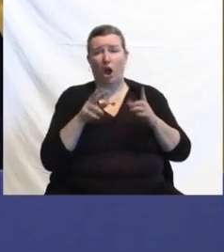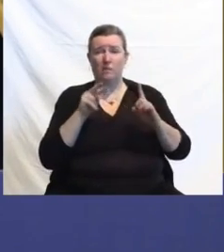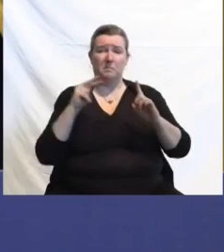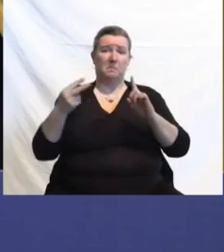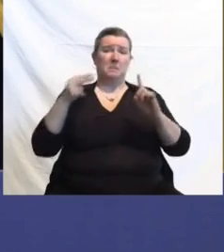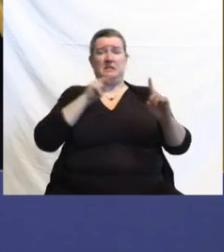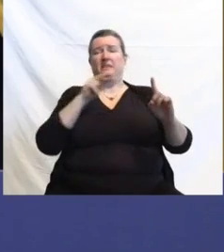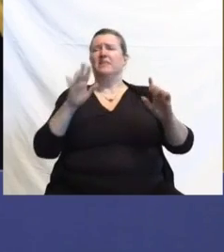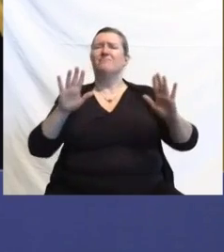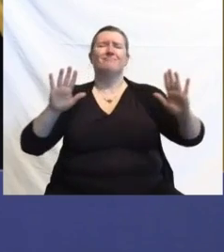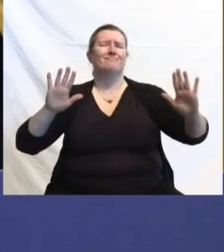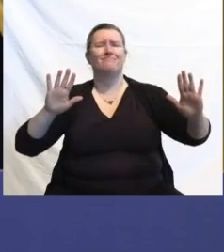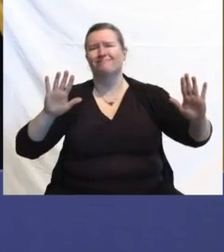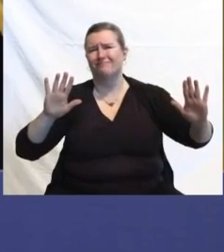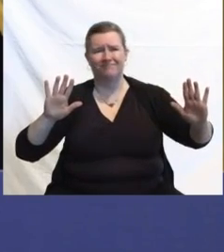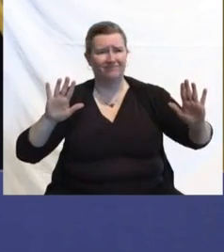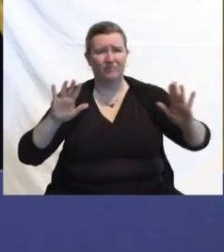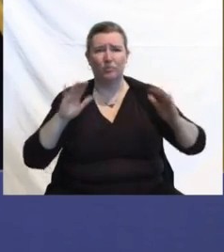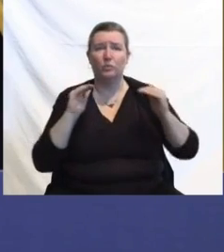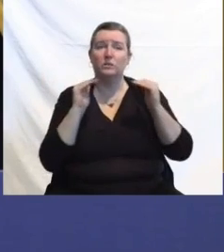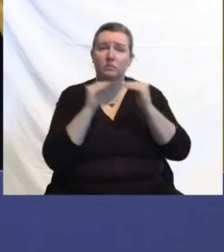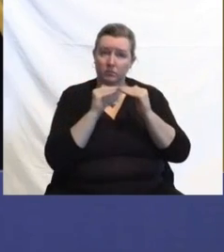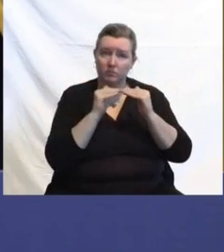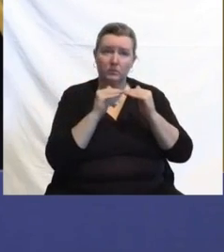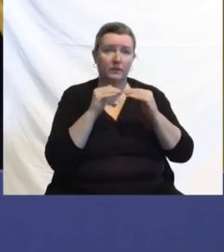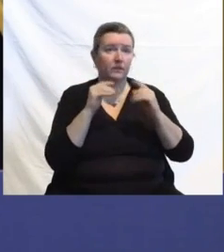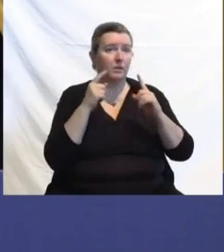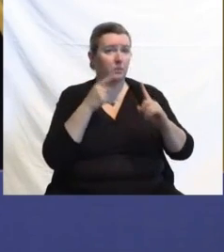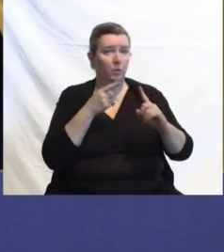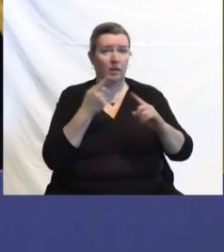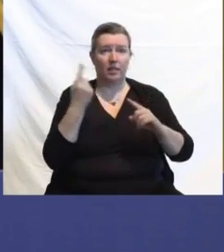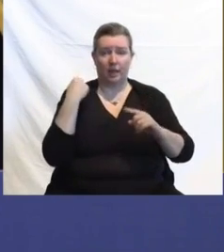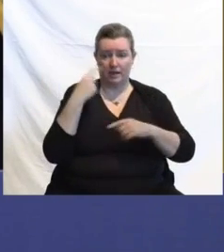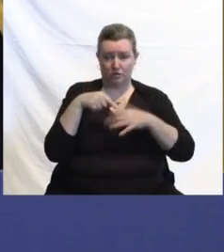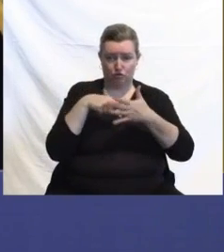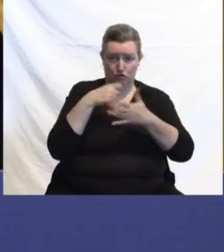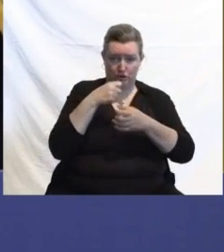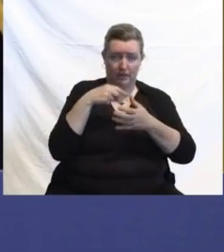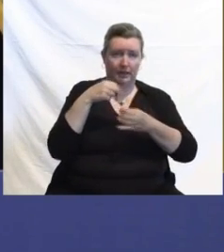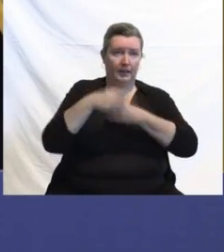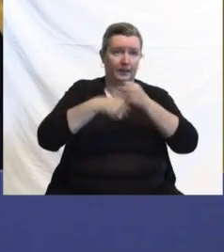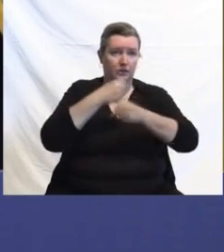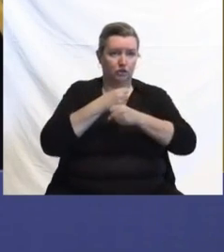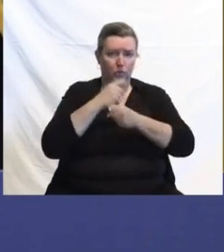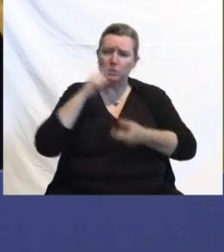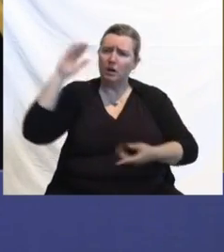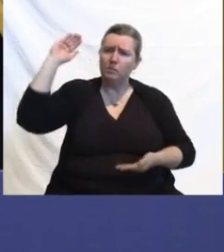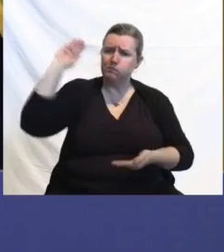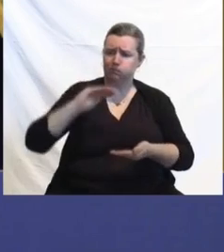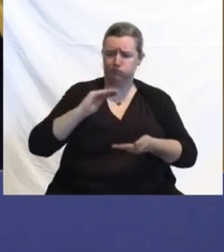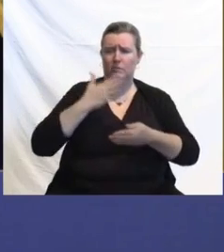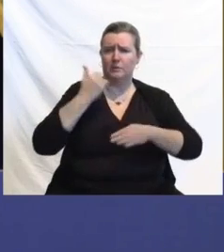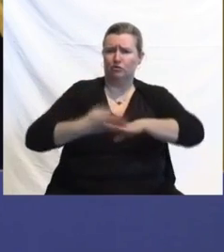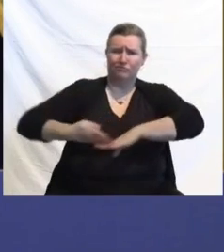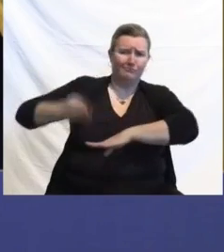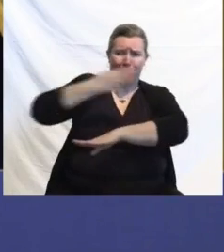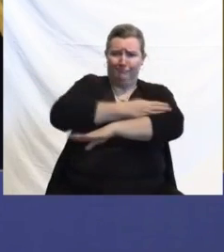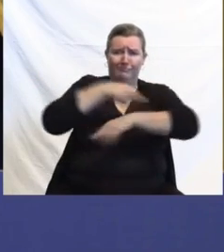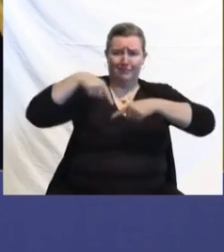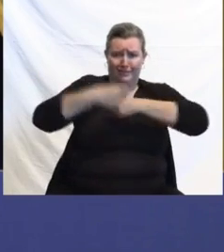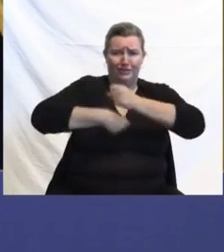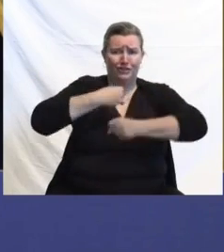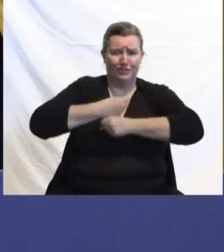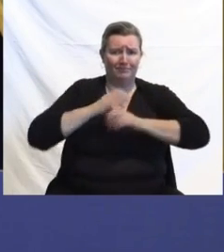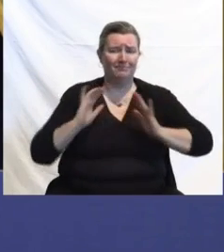fair point to raise. it was asked, or Judy addressed this, and I mentioned that Paramount reminded me that a year ago today we had